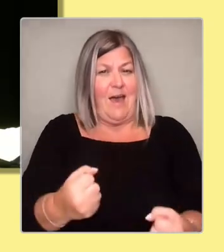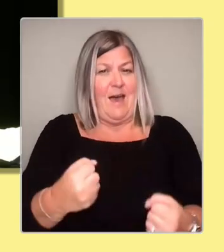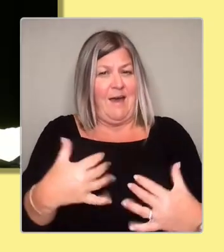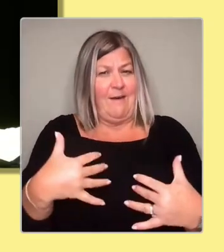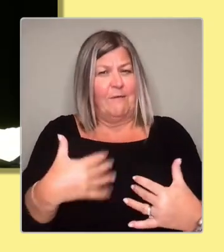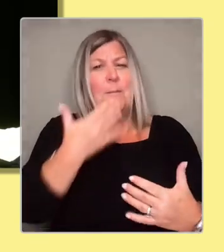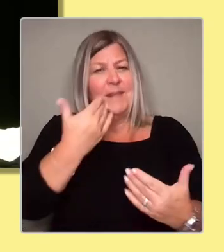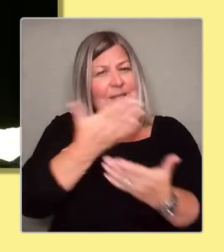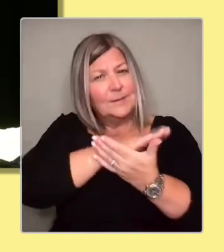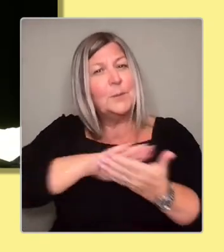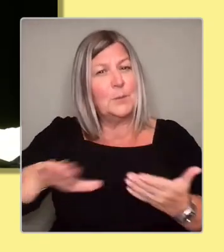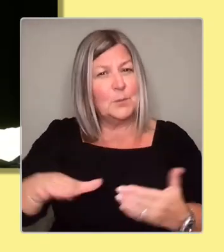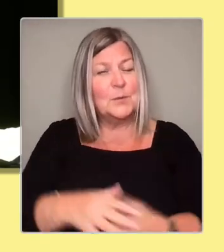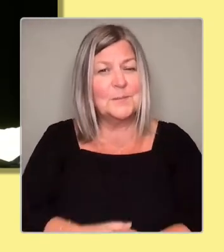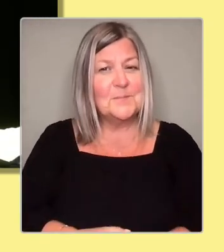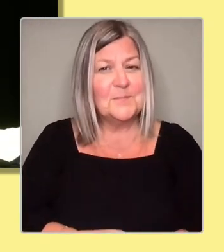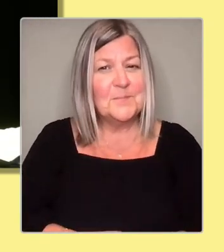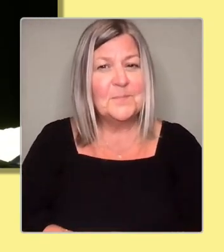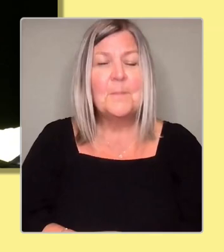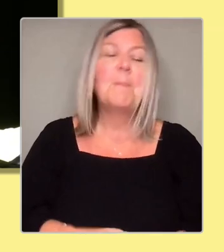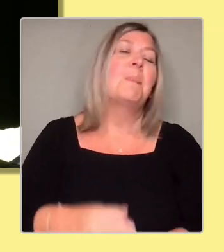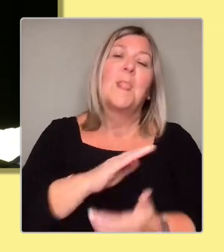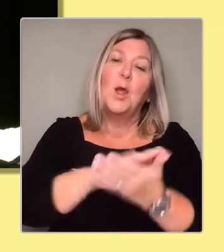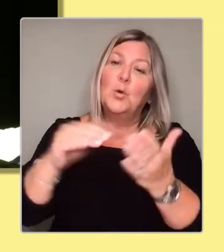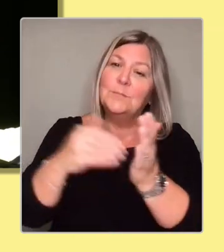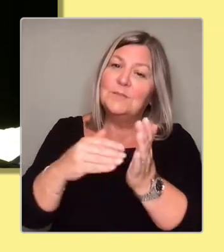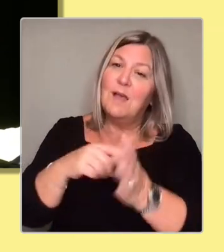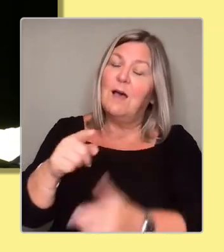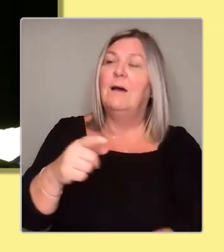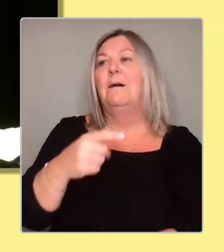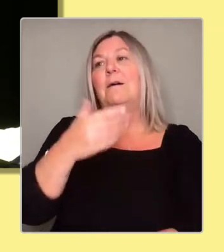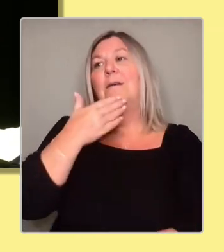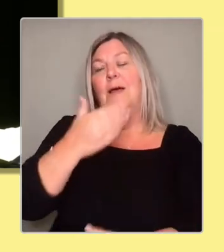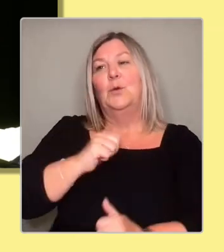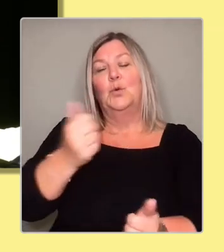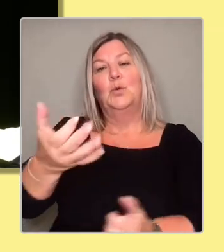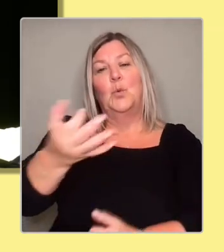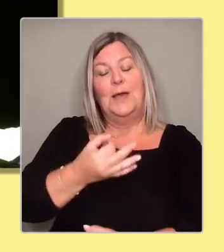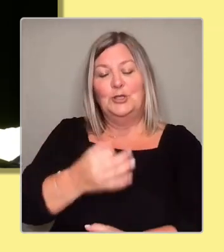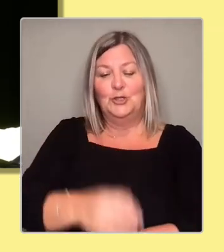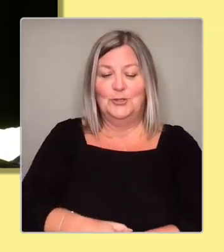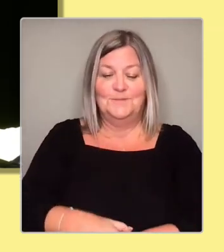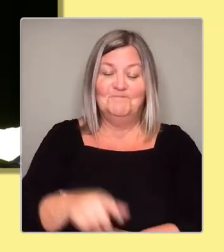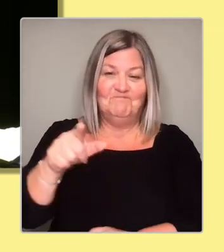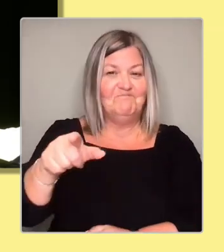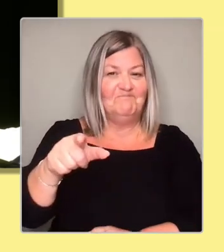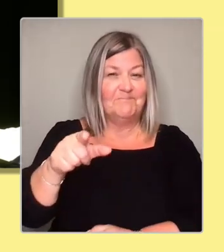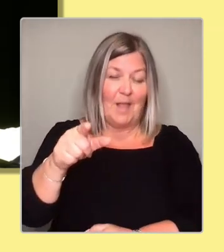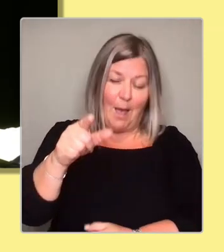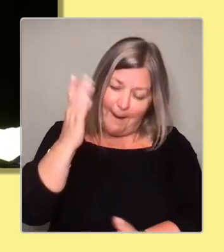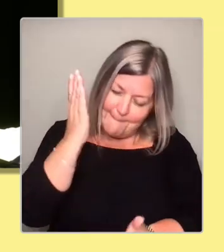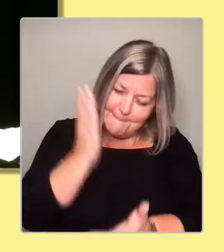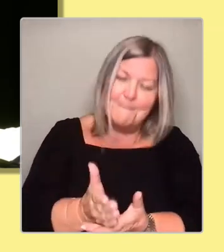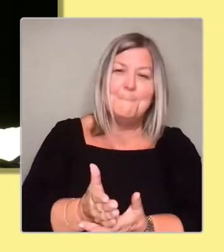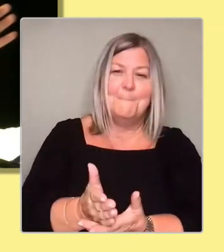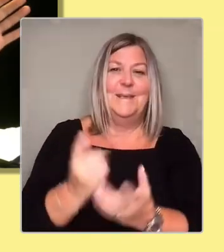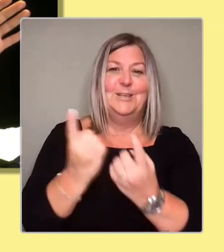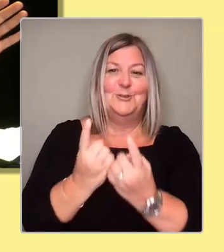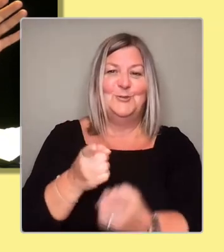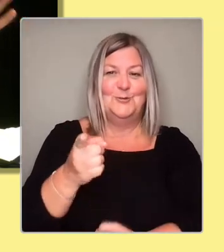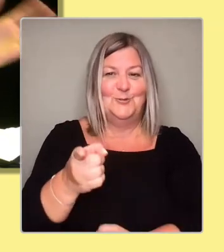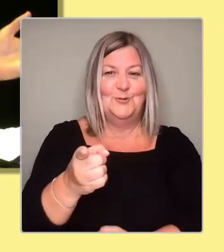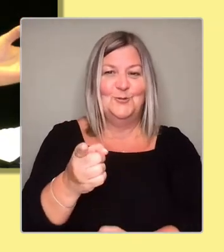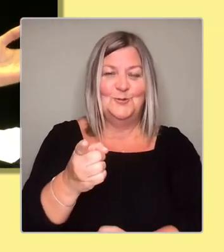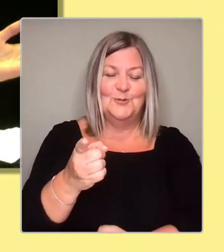question, Daniel. And I think you get to the absolute nub of the issue. The absolute nub of it. So,